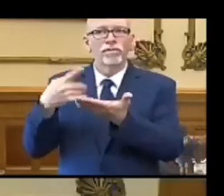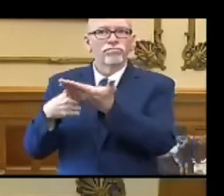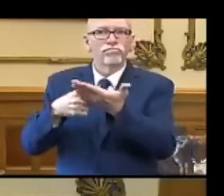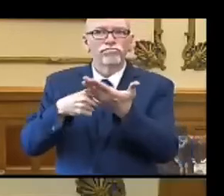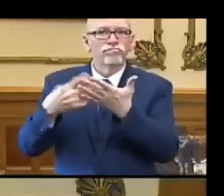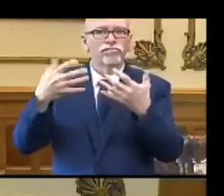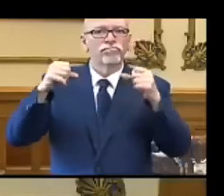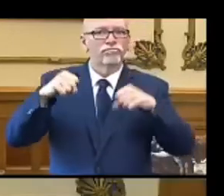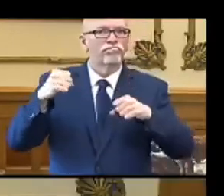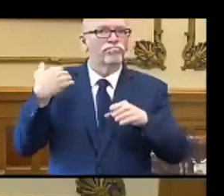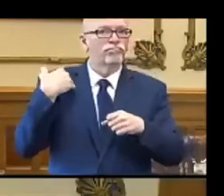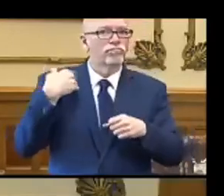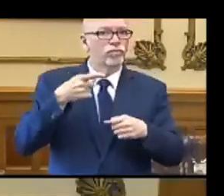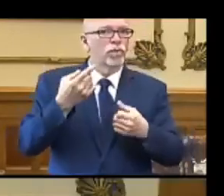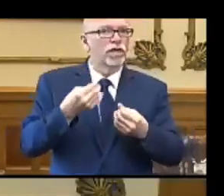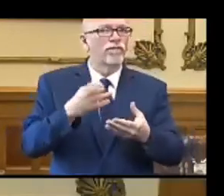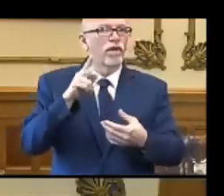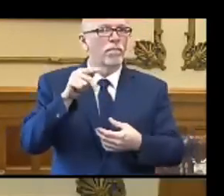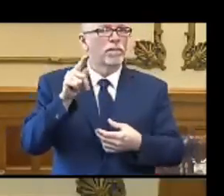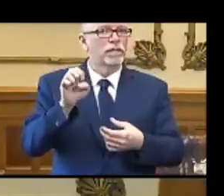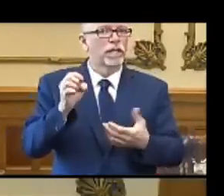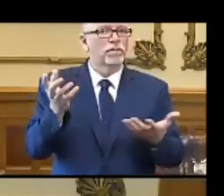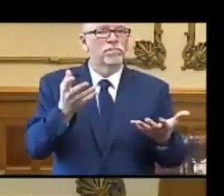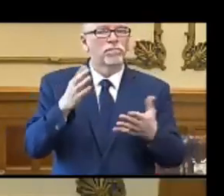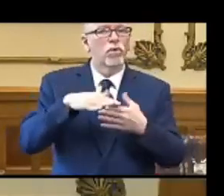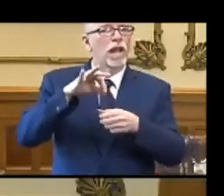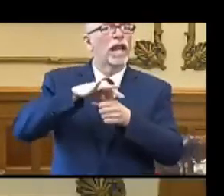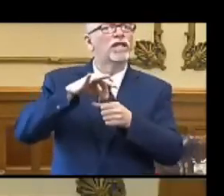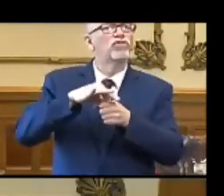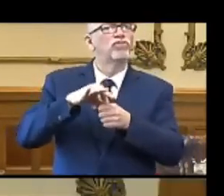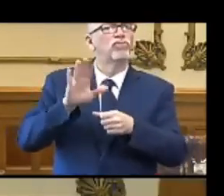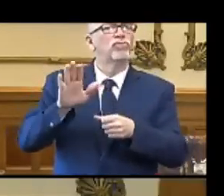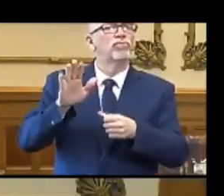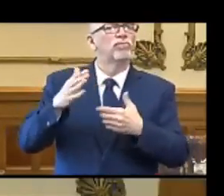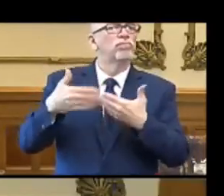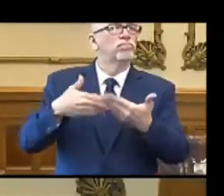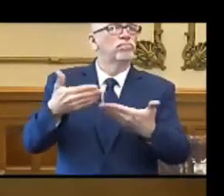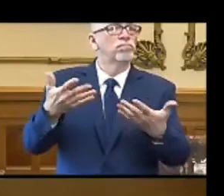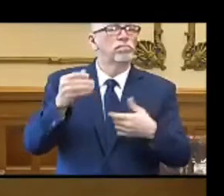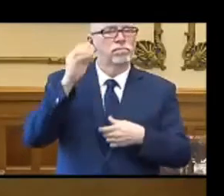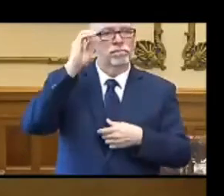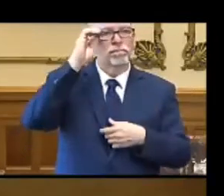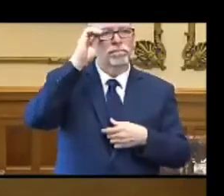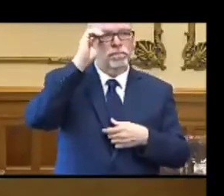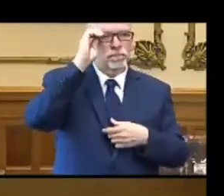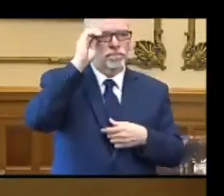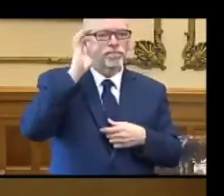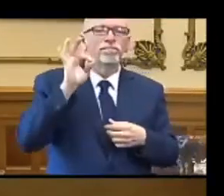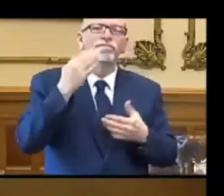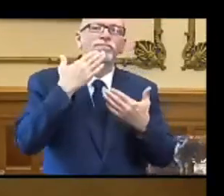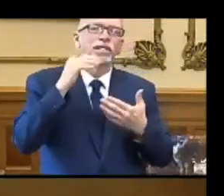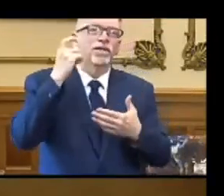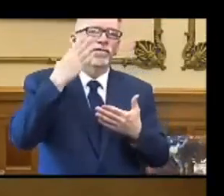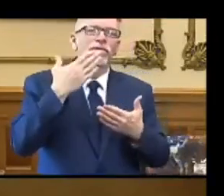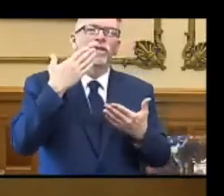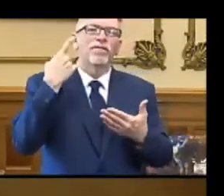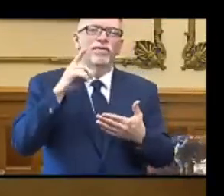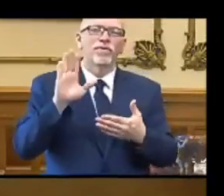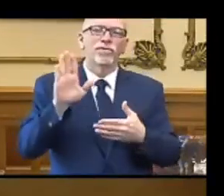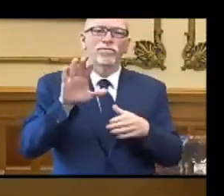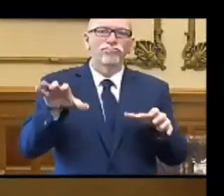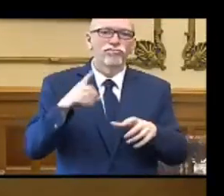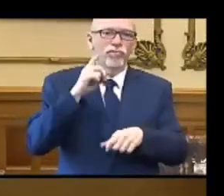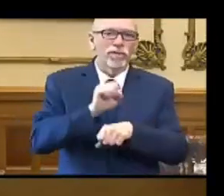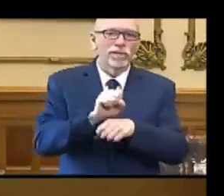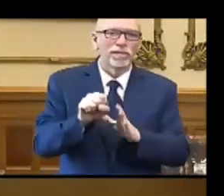here recently, and you want to give us an update on the election that's coming. Absolutely. Thank you, Governor. Thanks for all you're doing for our